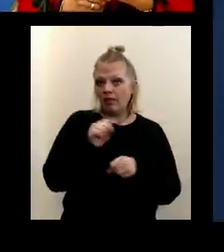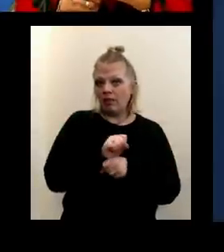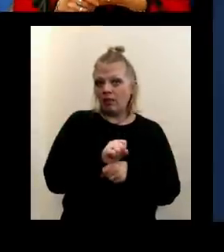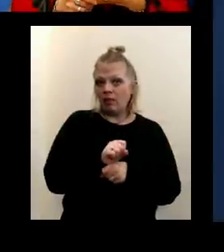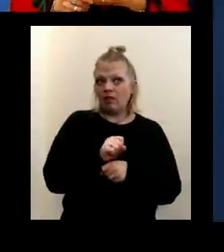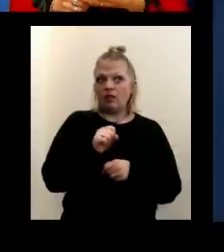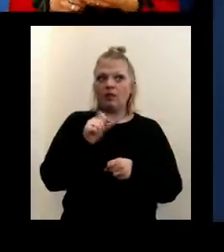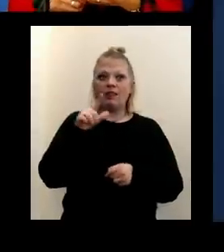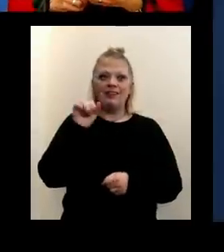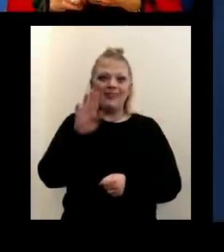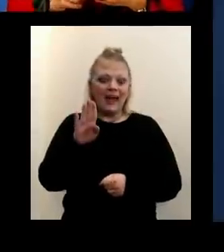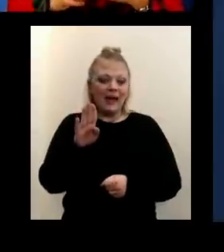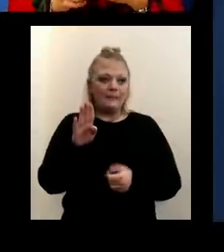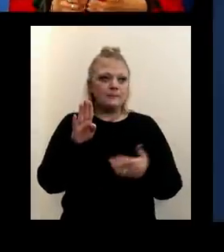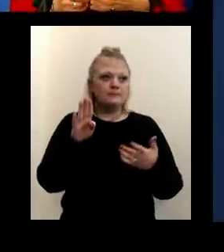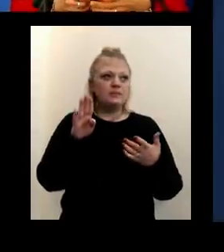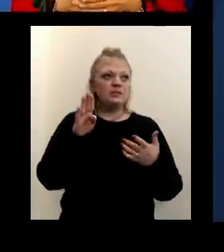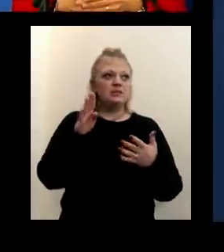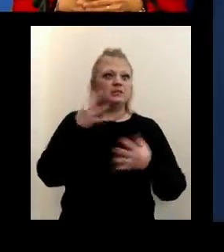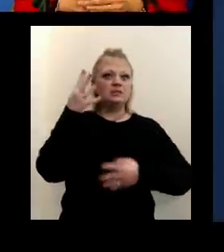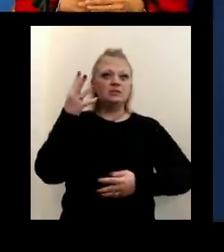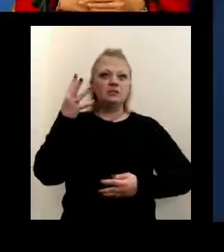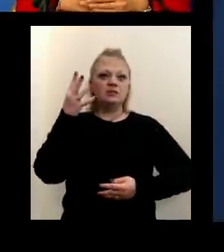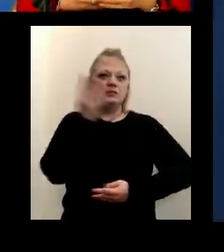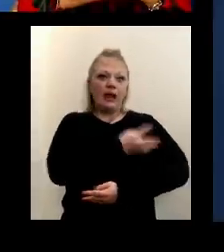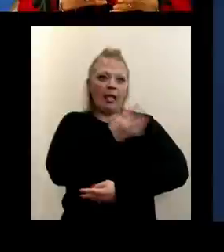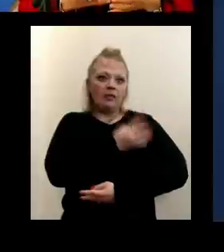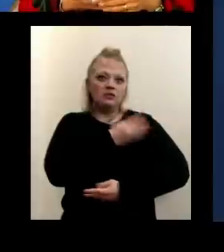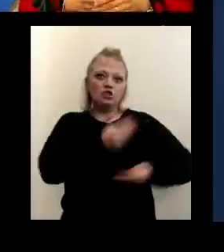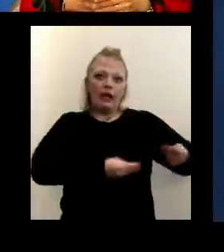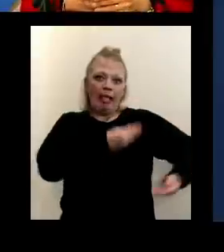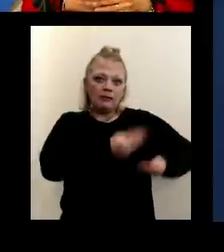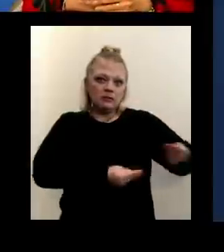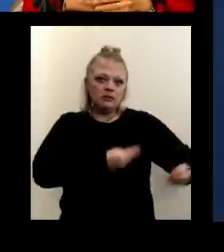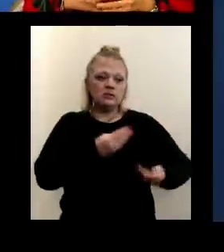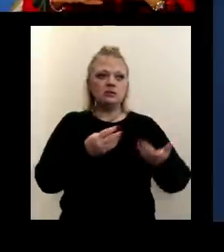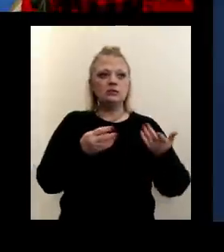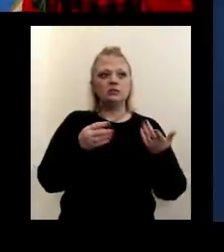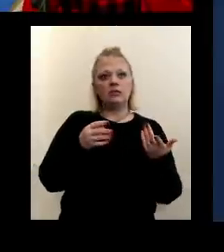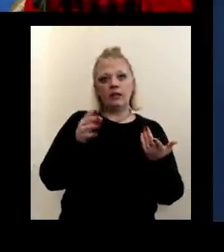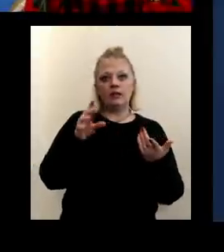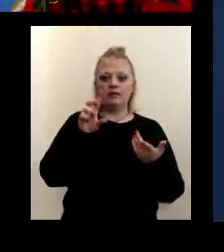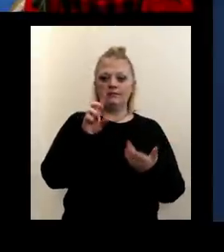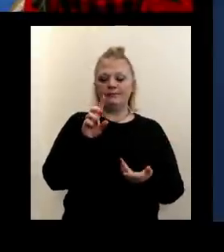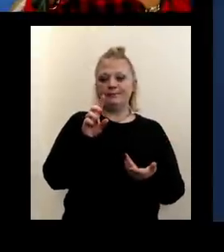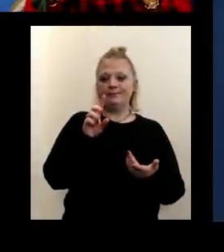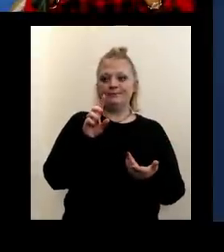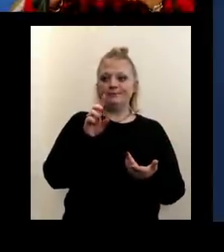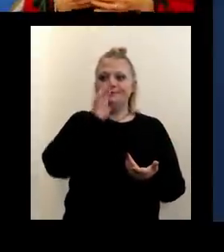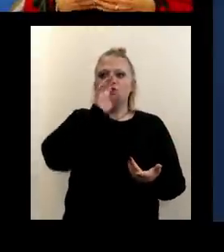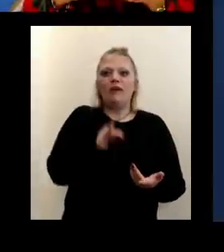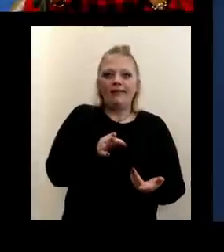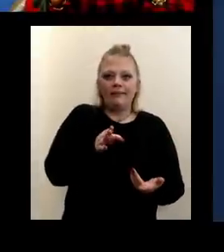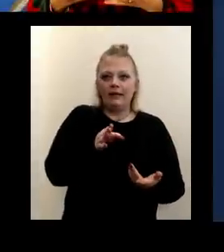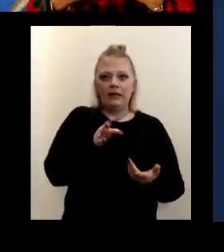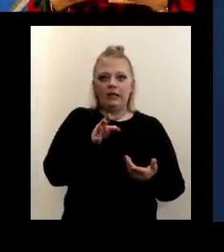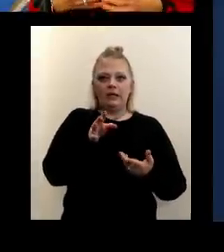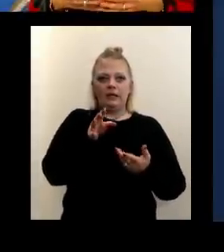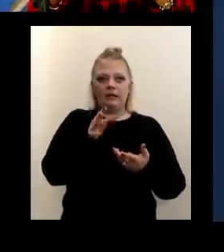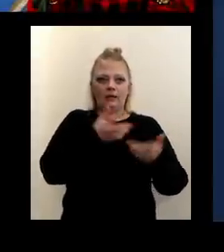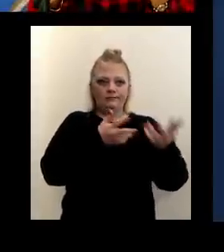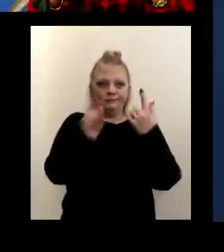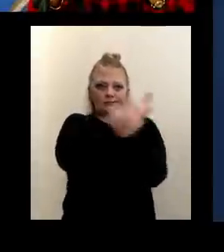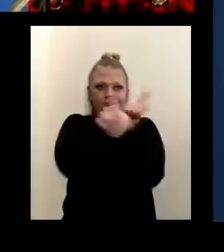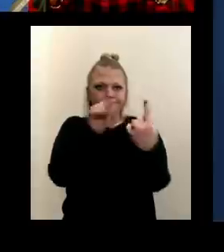people working in laboratories, people working in dialysis centers, all those people working who directly interface with the